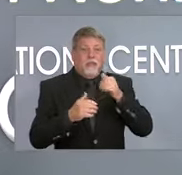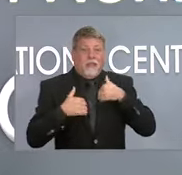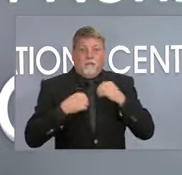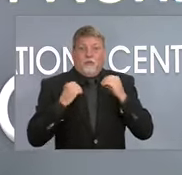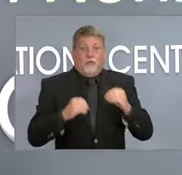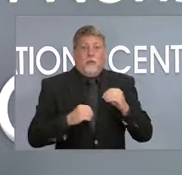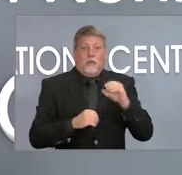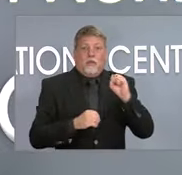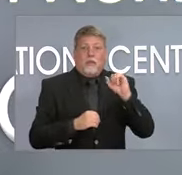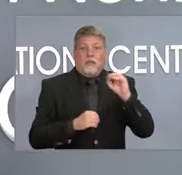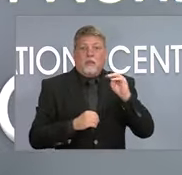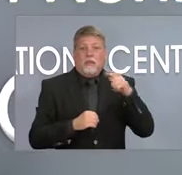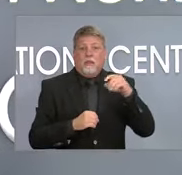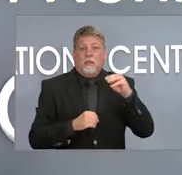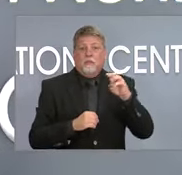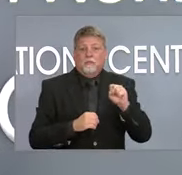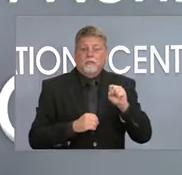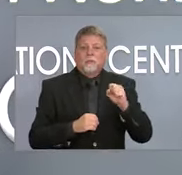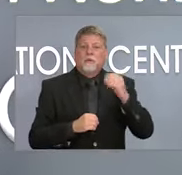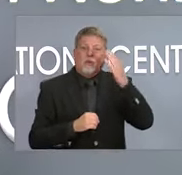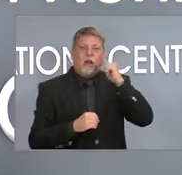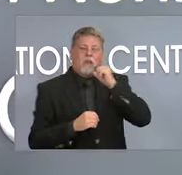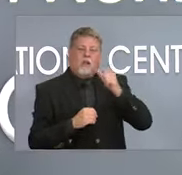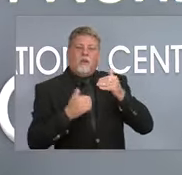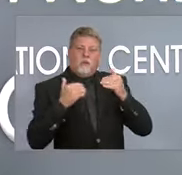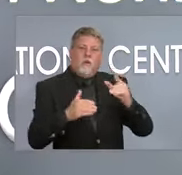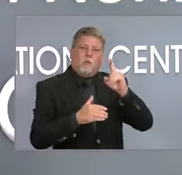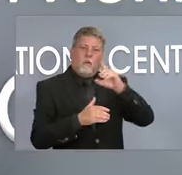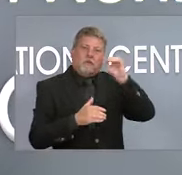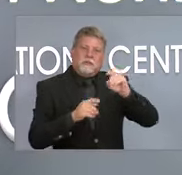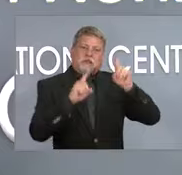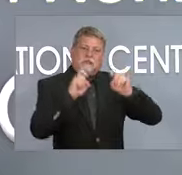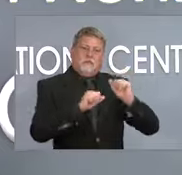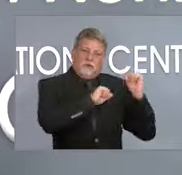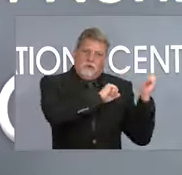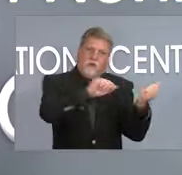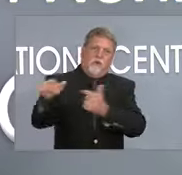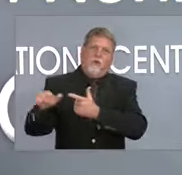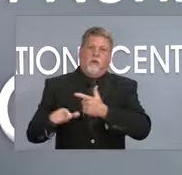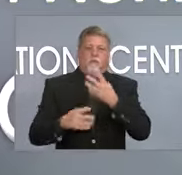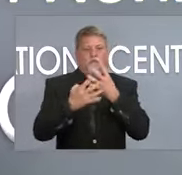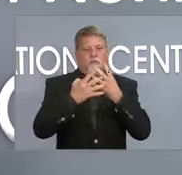every inmate exposed to COVID tested regardless of their vaccination status?